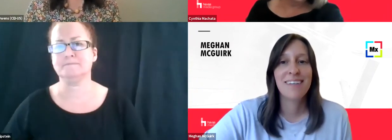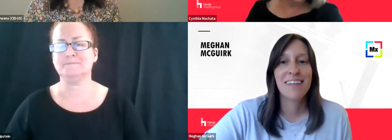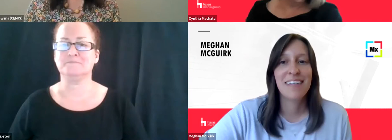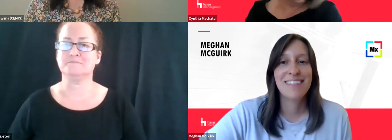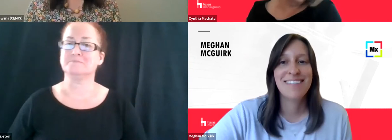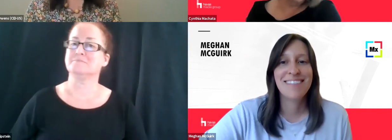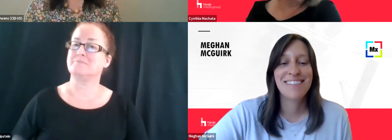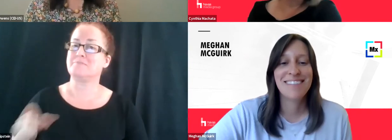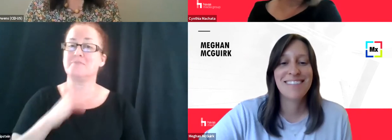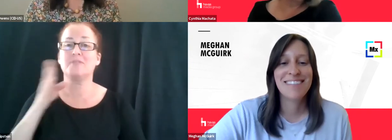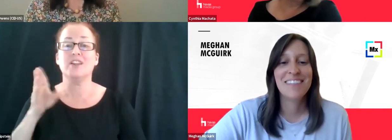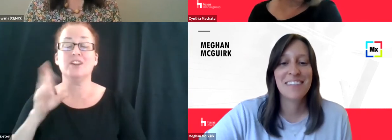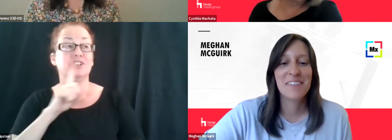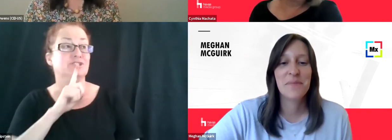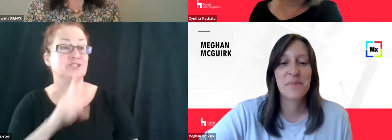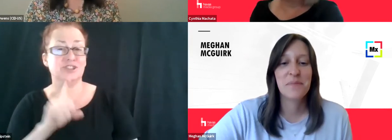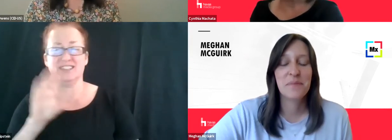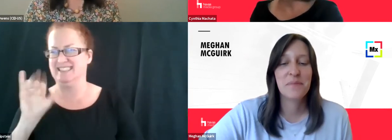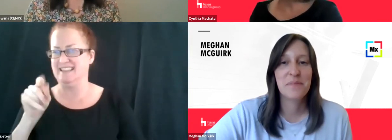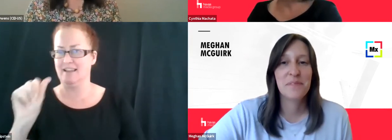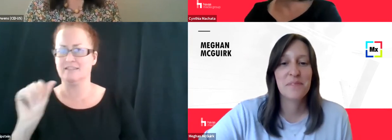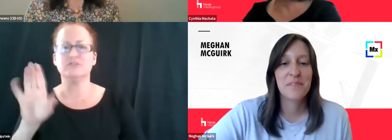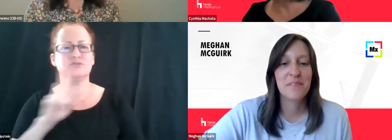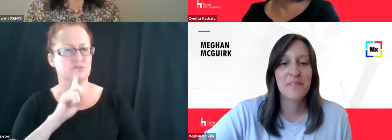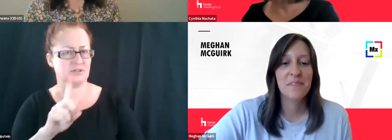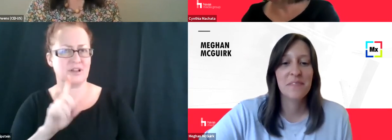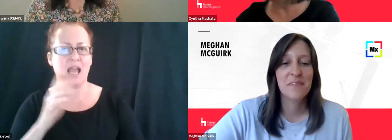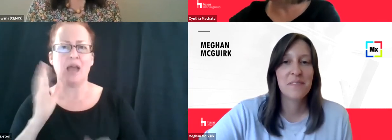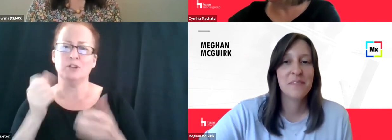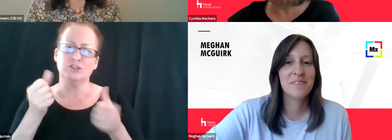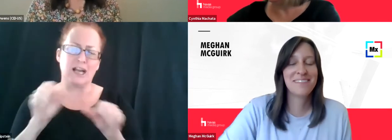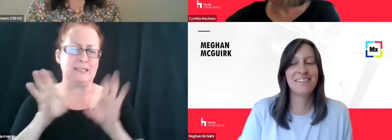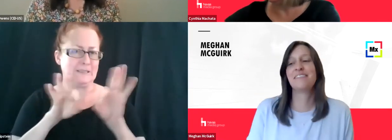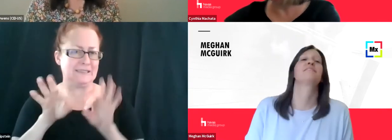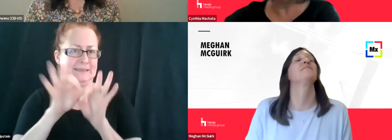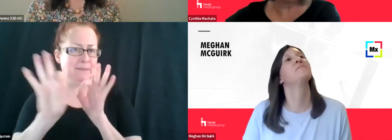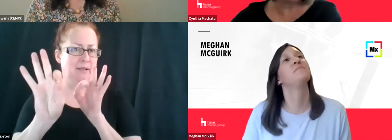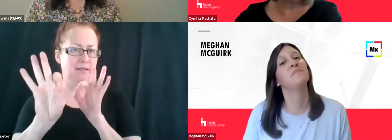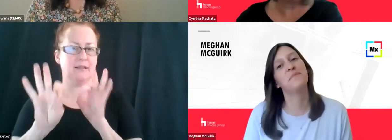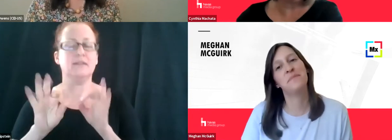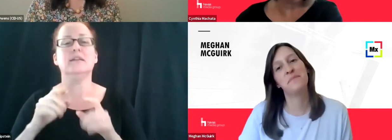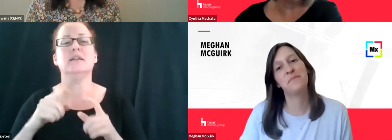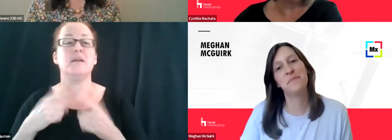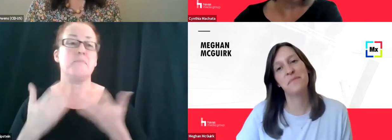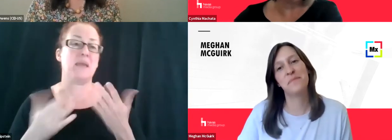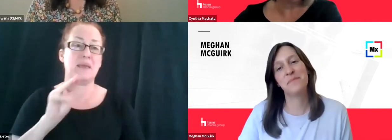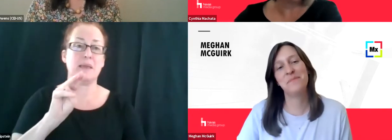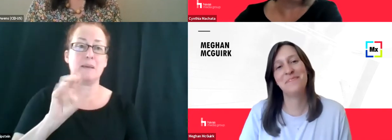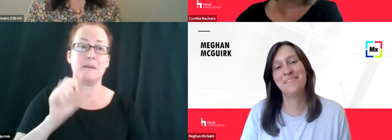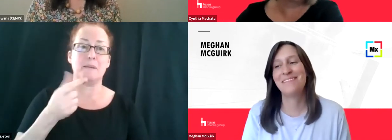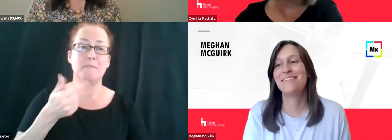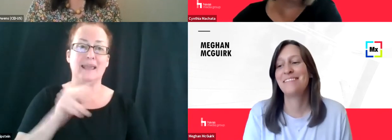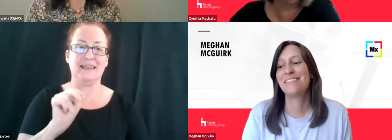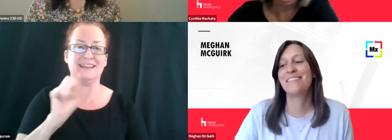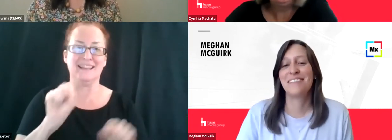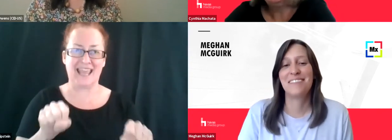Sure. Um, I'll give it a go and, and, um, I'll try to simplify it. And then, and then maybe, uh, Megan can do the more technical, uh,